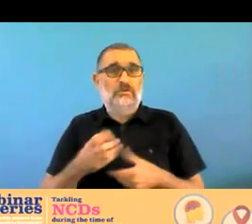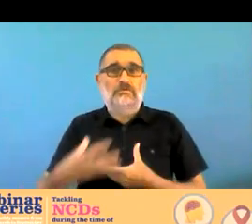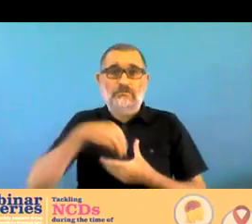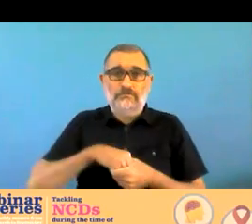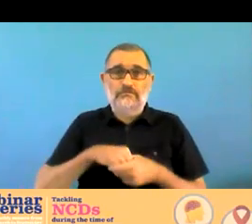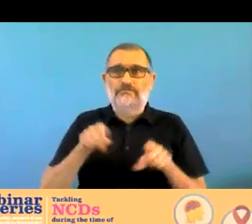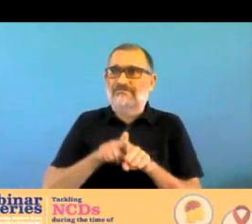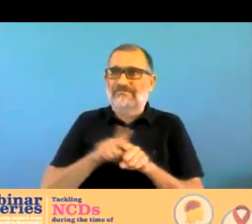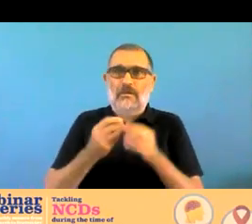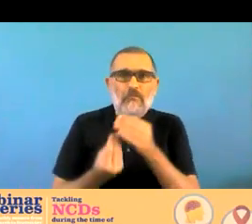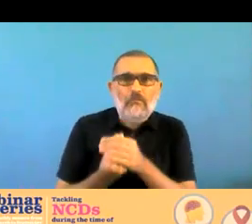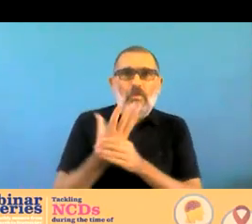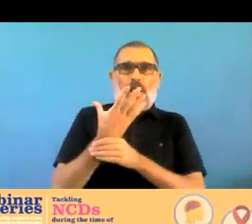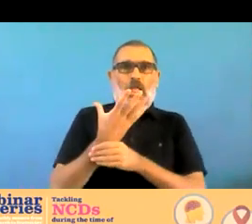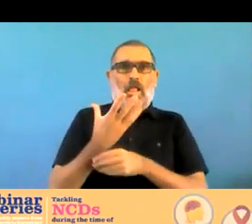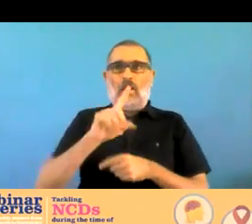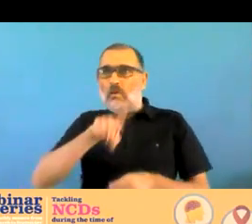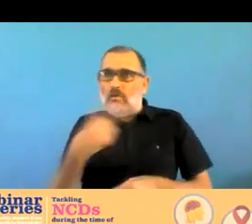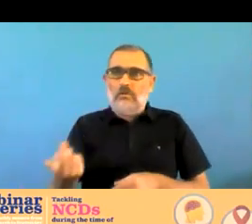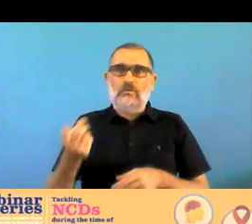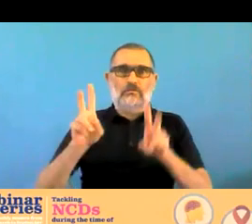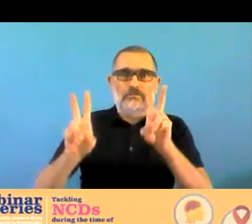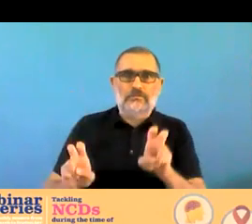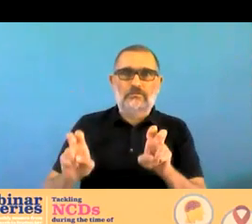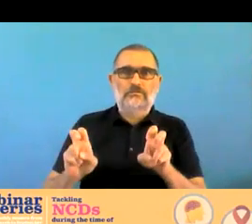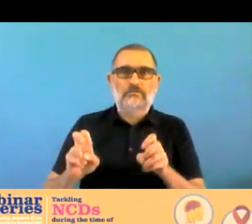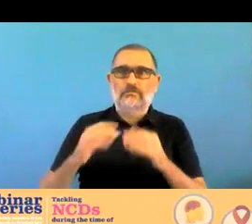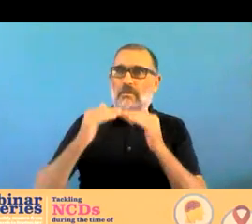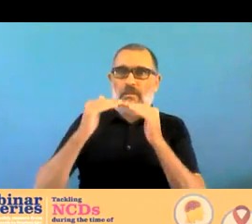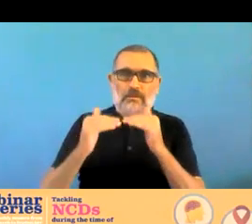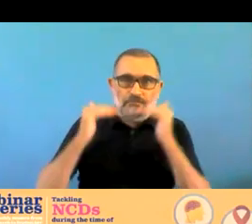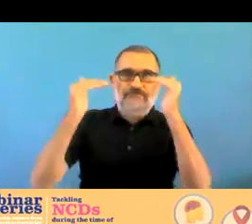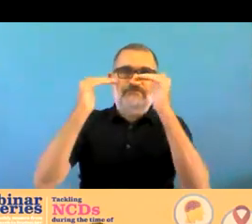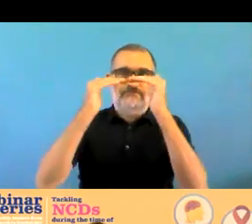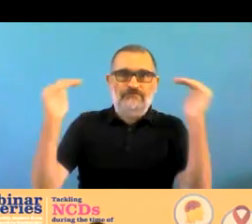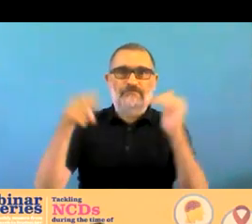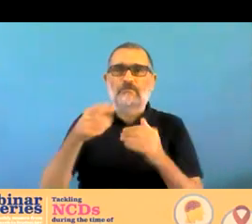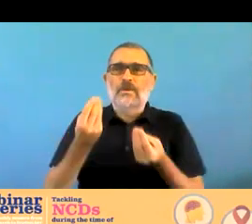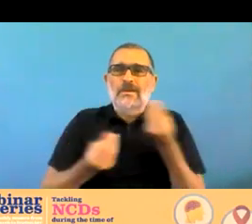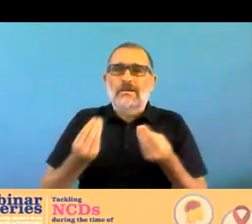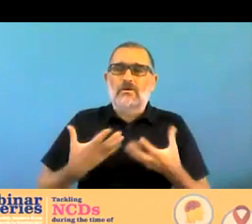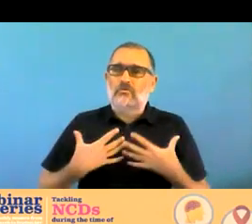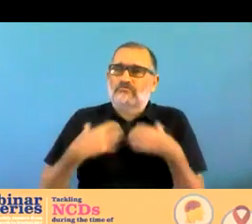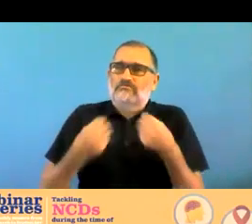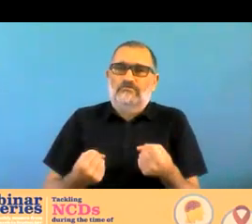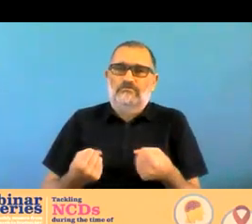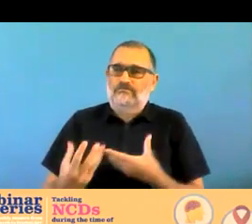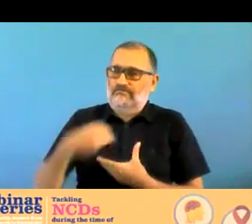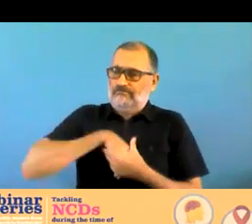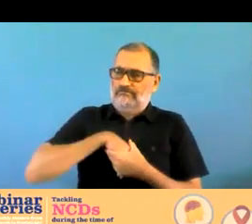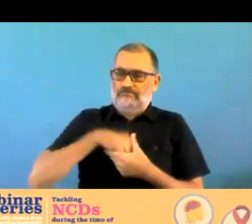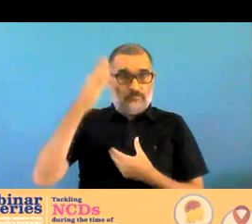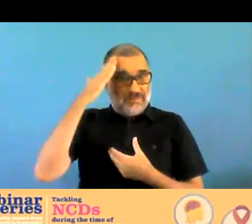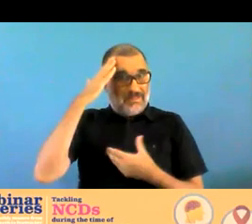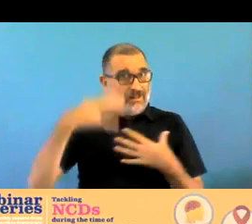itself in mental health neurological problems in addition to anxiety and depression depression or